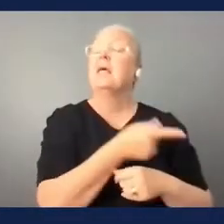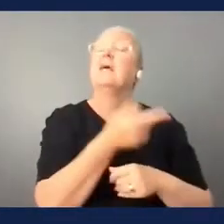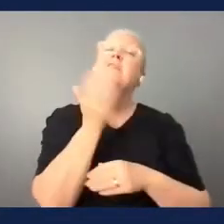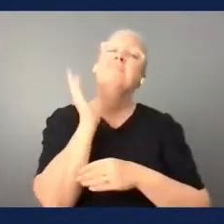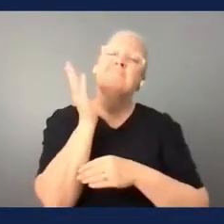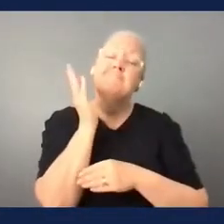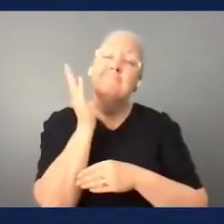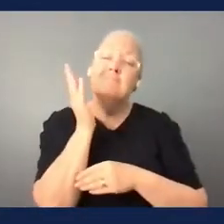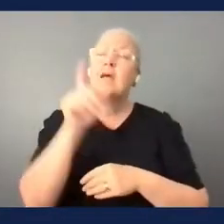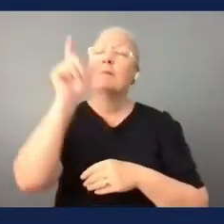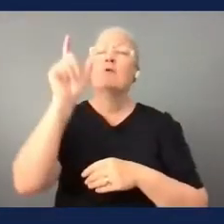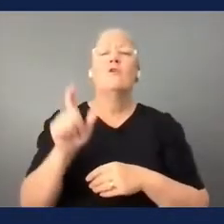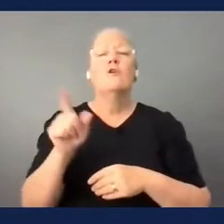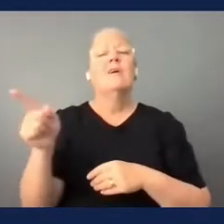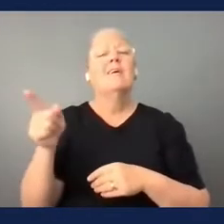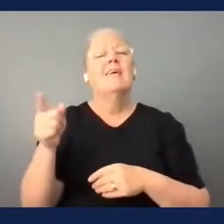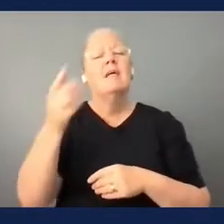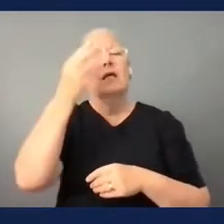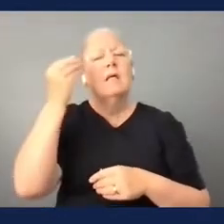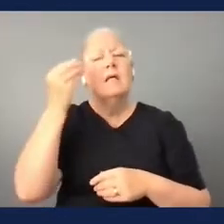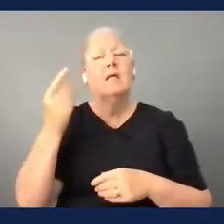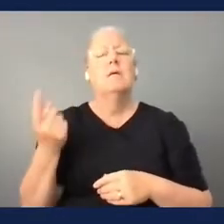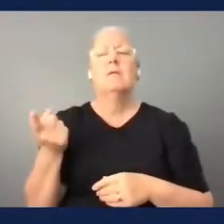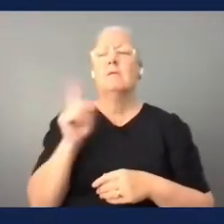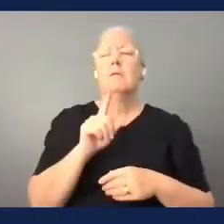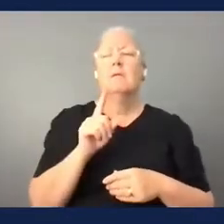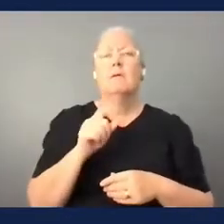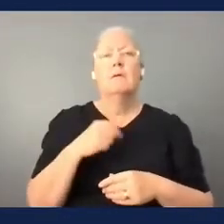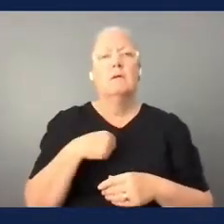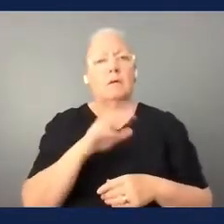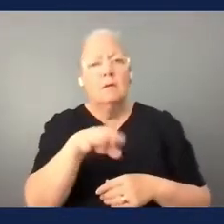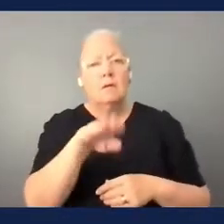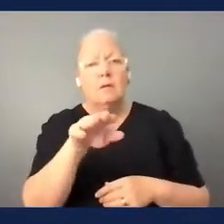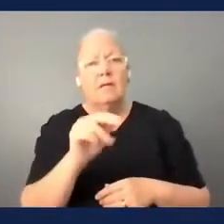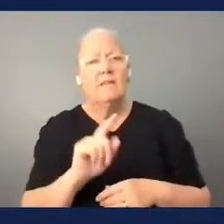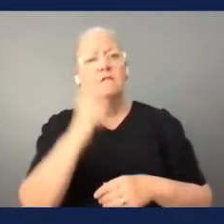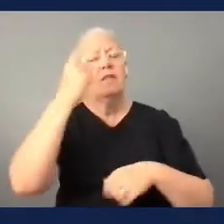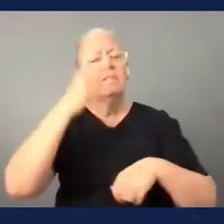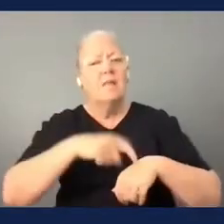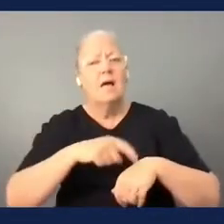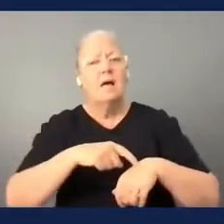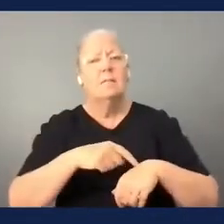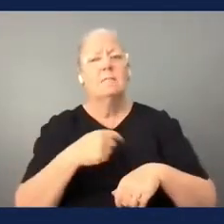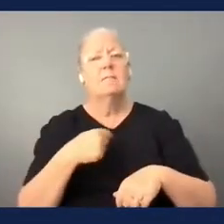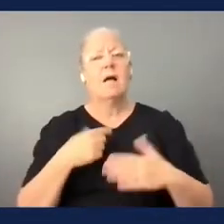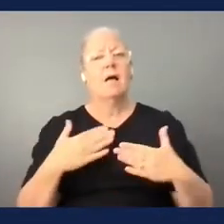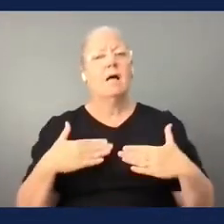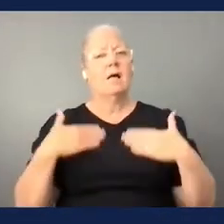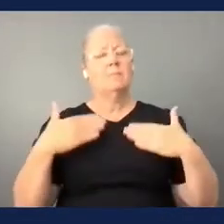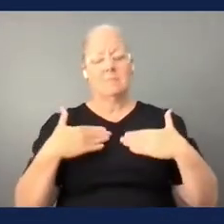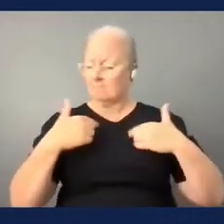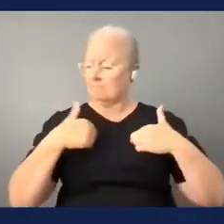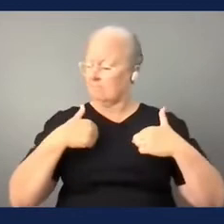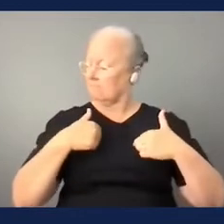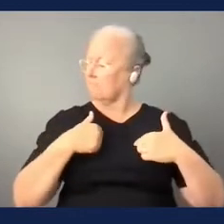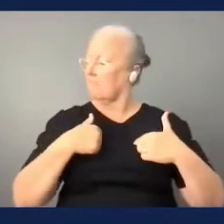and said for the first time in my life i'm happy i have dementia because i've got a chance to meet my hero